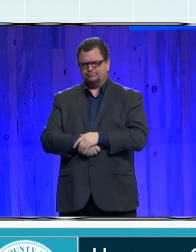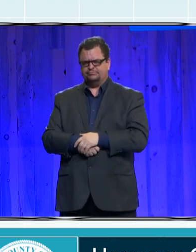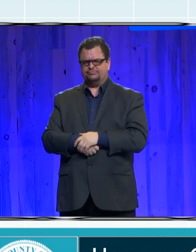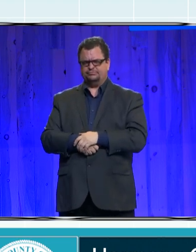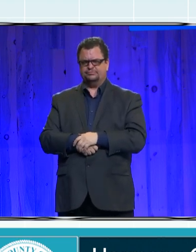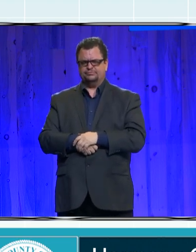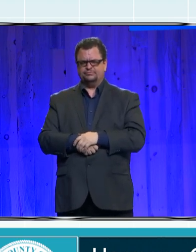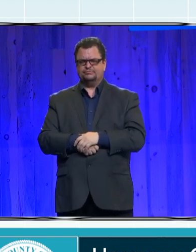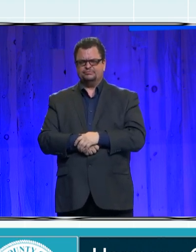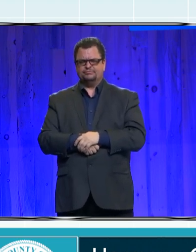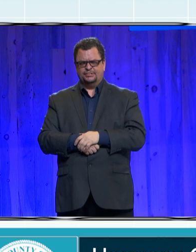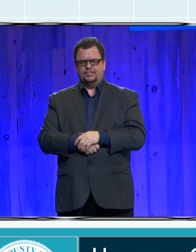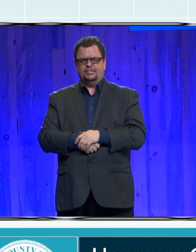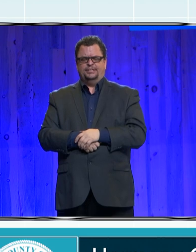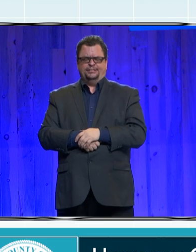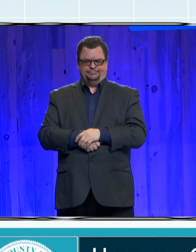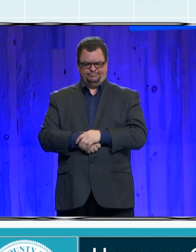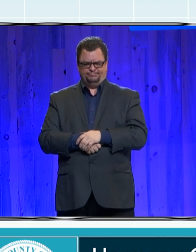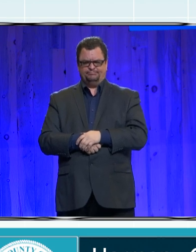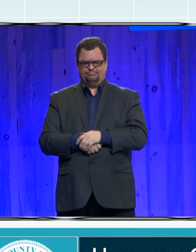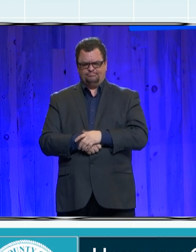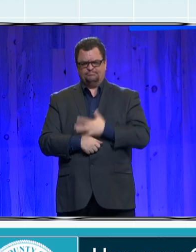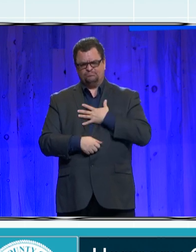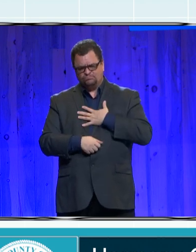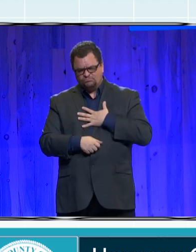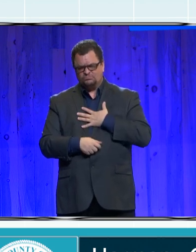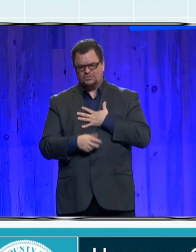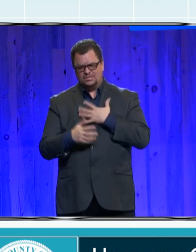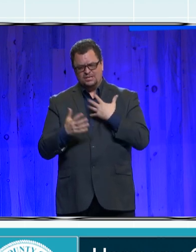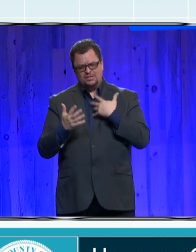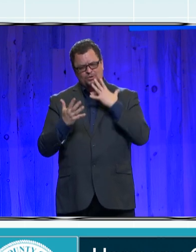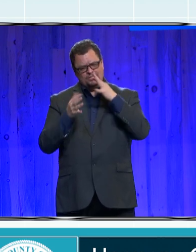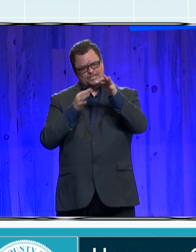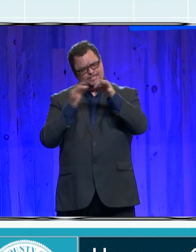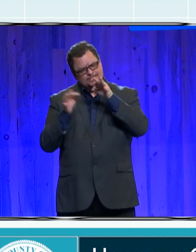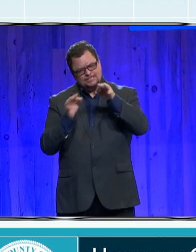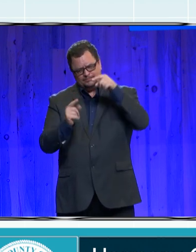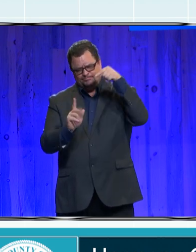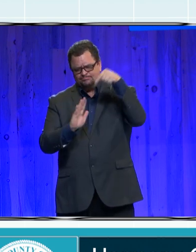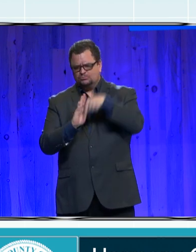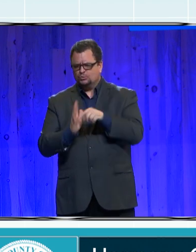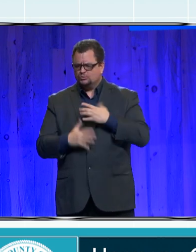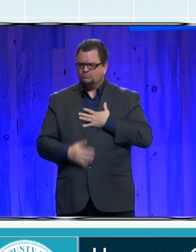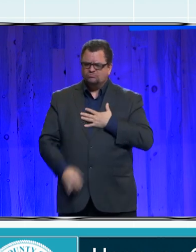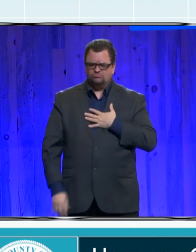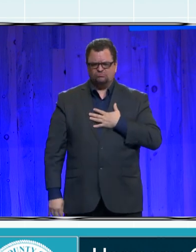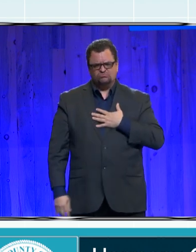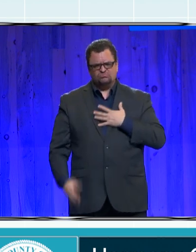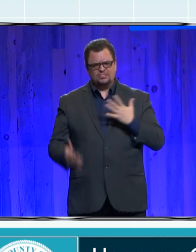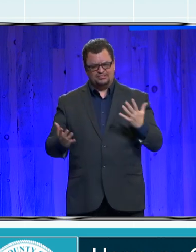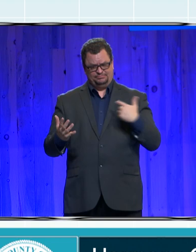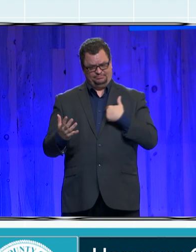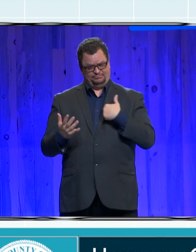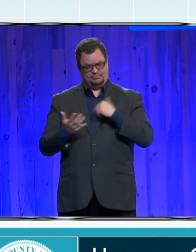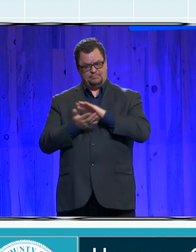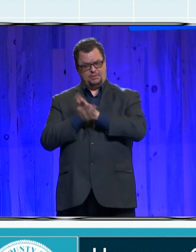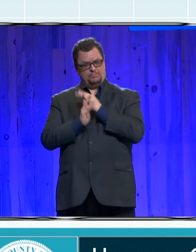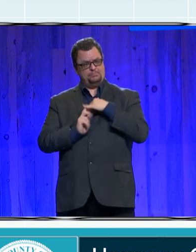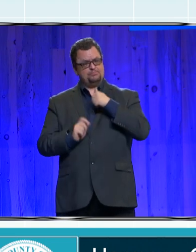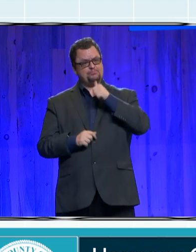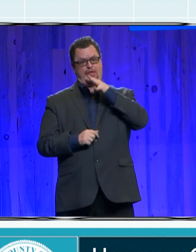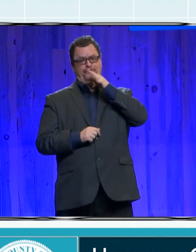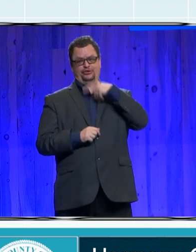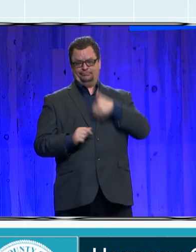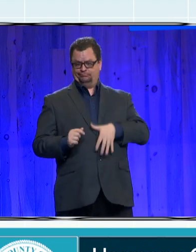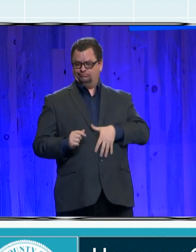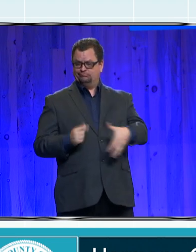All right. Maybe a little more detail is necessary. I became a mother at the age of 15 in a home where I was exposed to drug